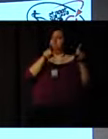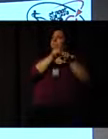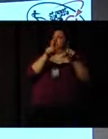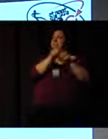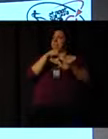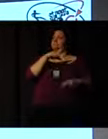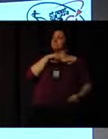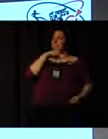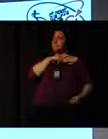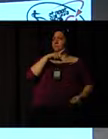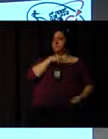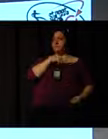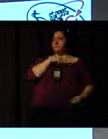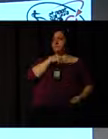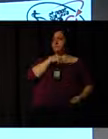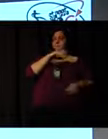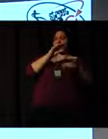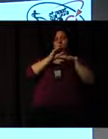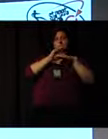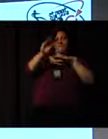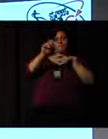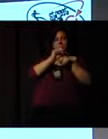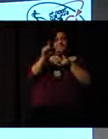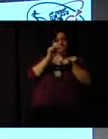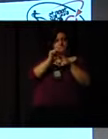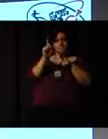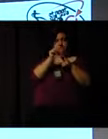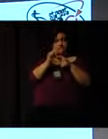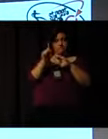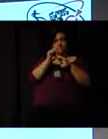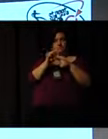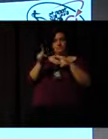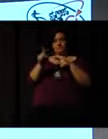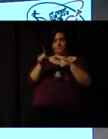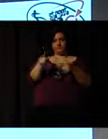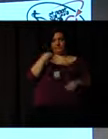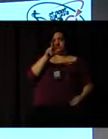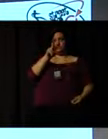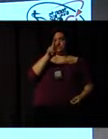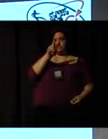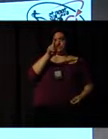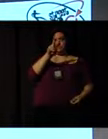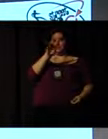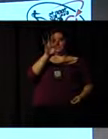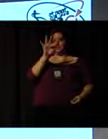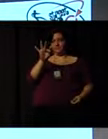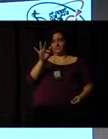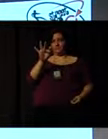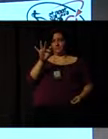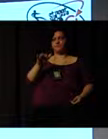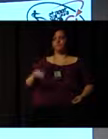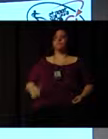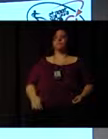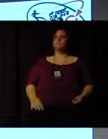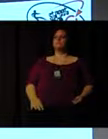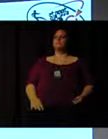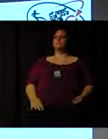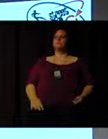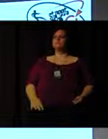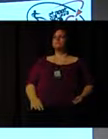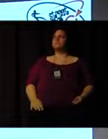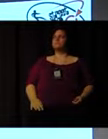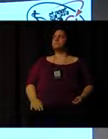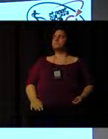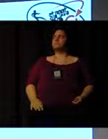health have recognised, health bodies have recognised that the work we do cuts across sports and health. So we have a lot of support from health